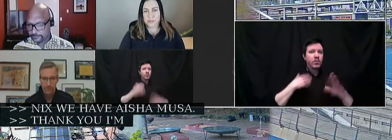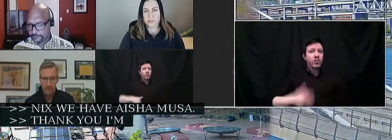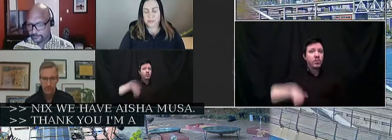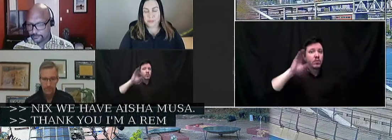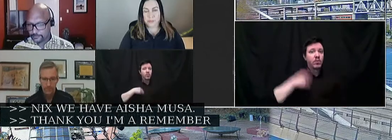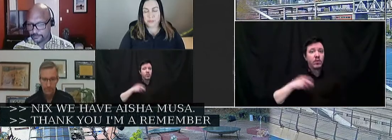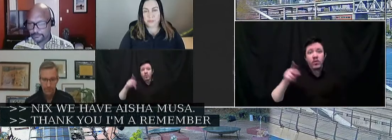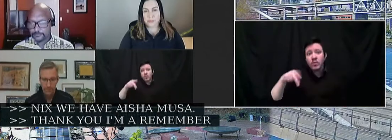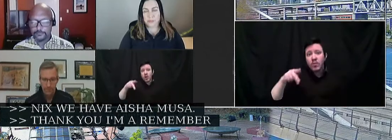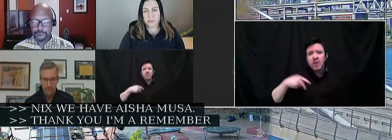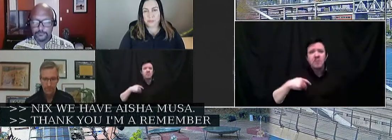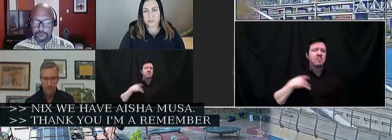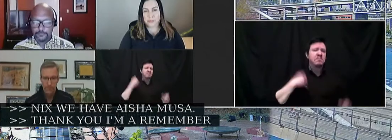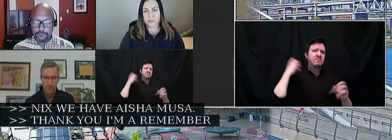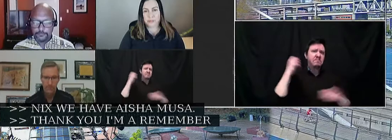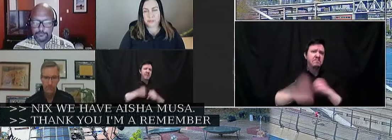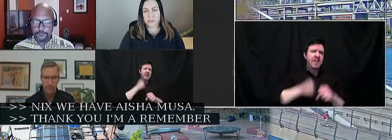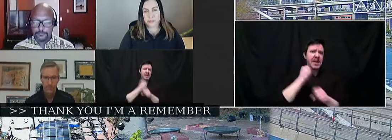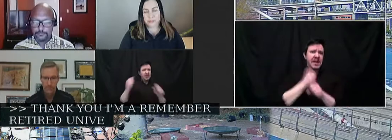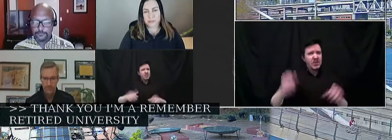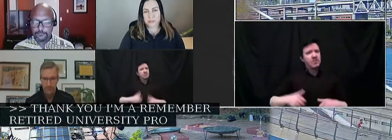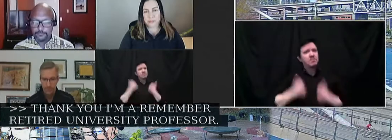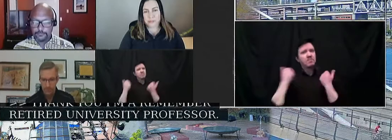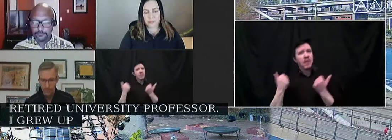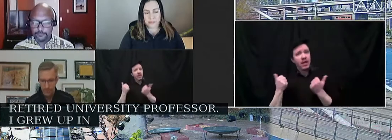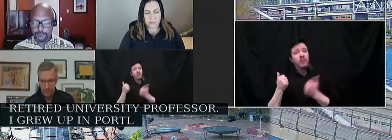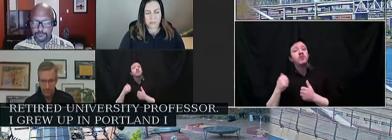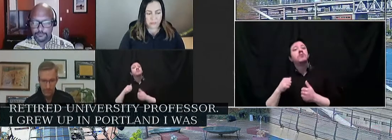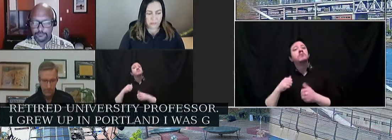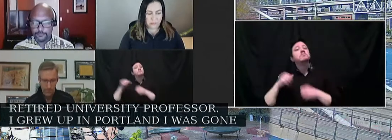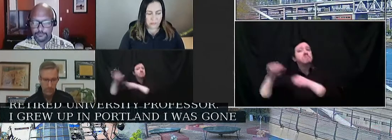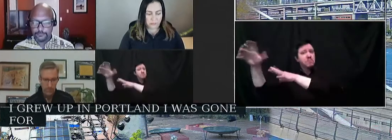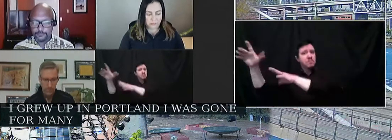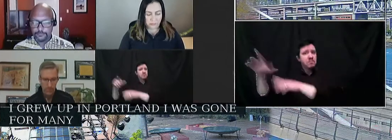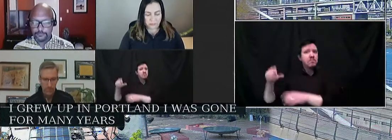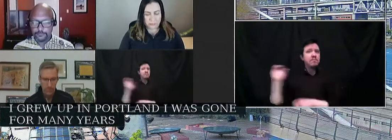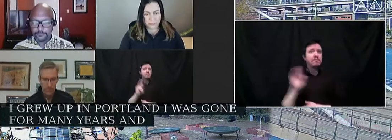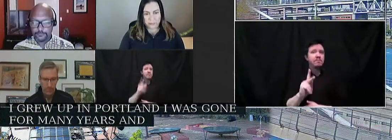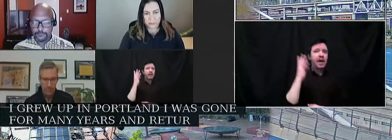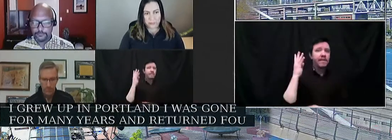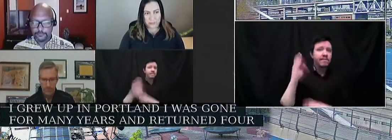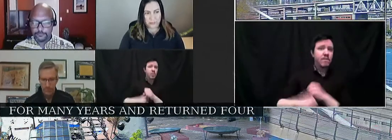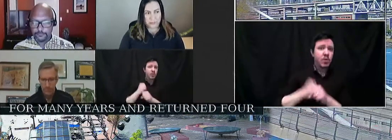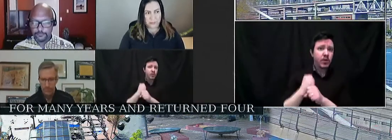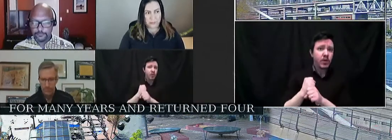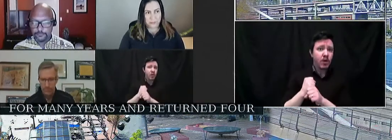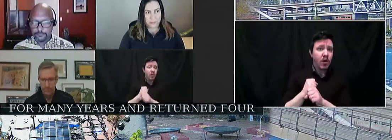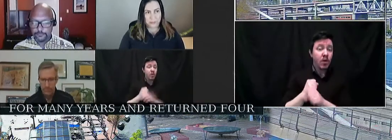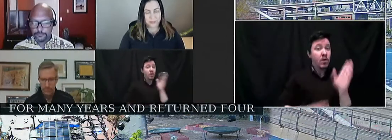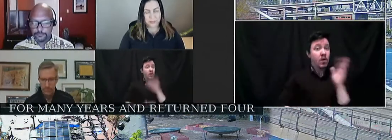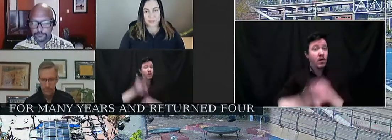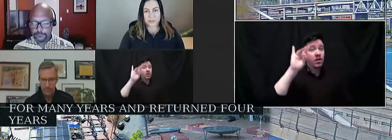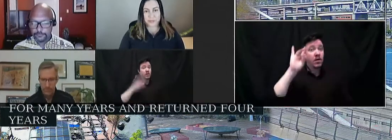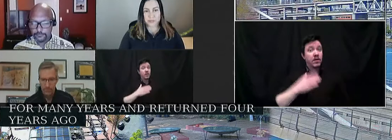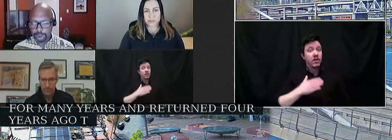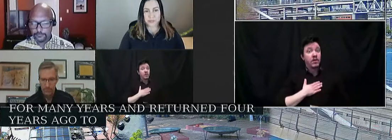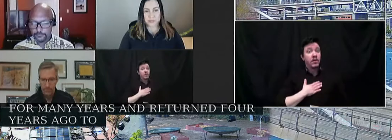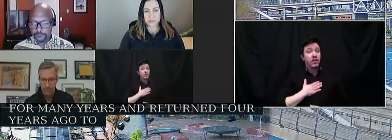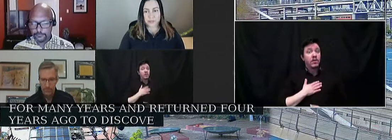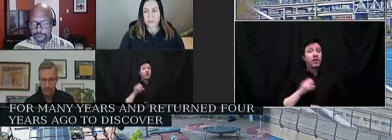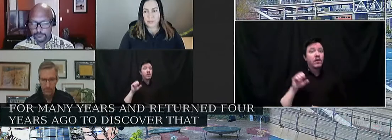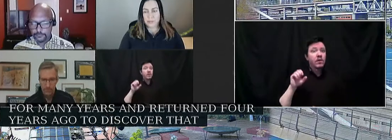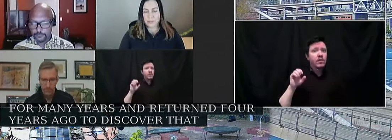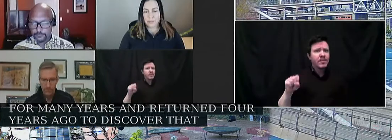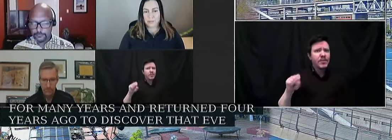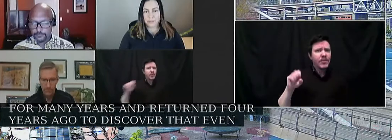I was gone for many years and I returned four years ago. To discover that even though my social security is